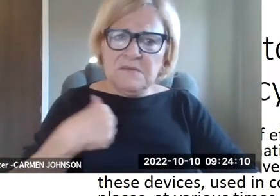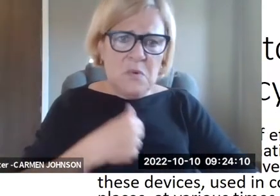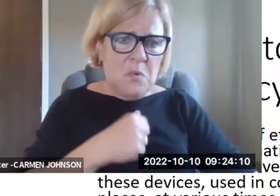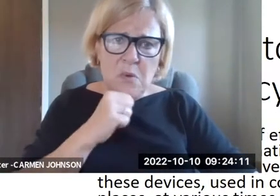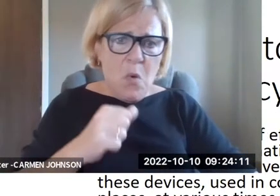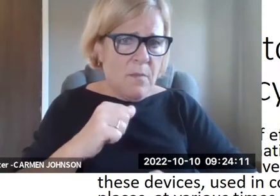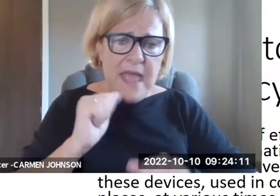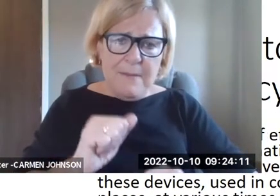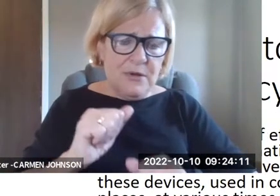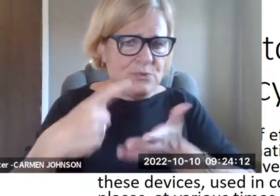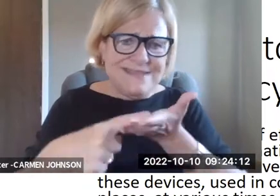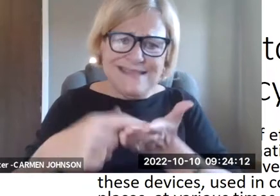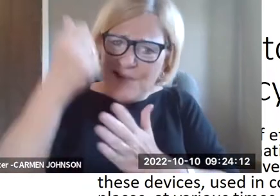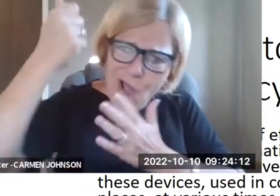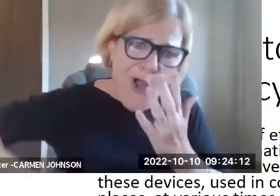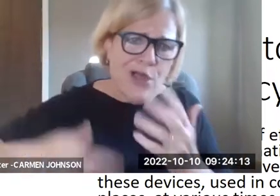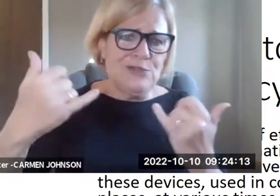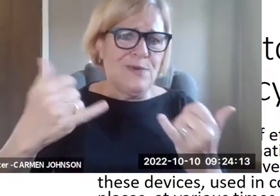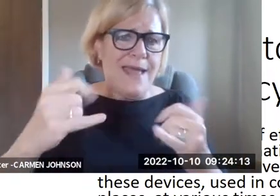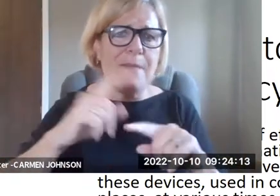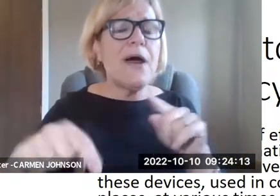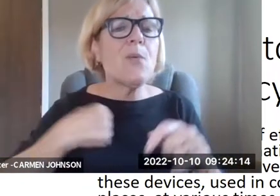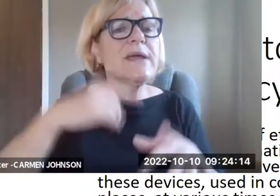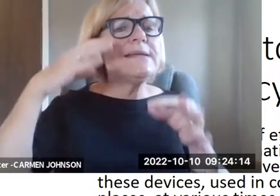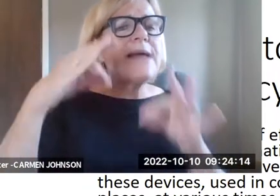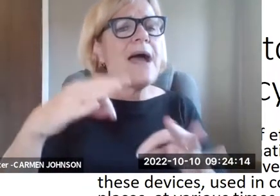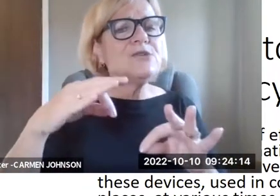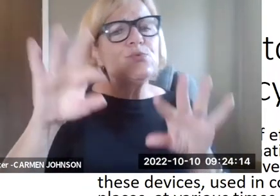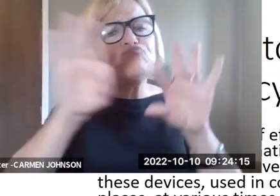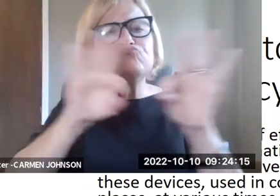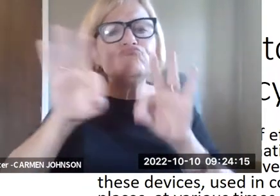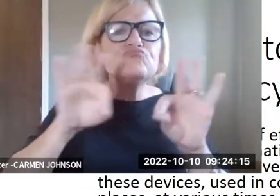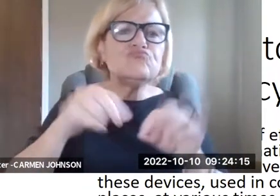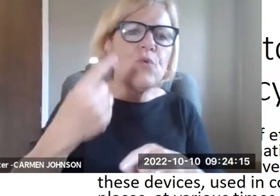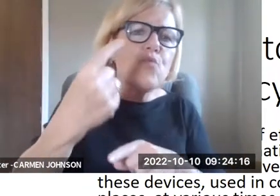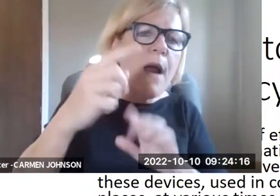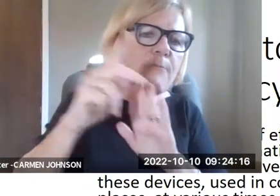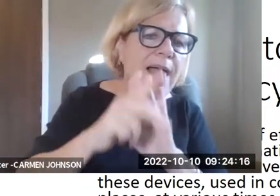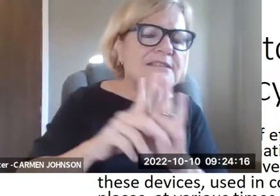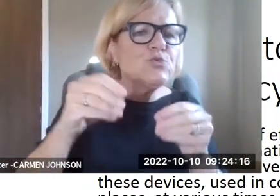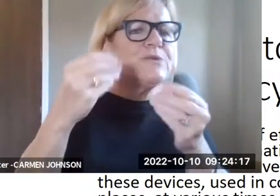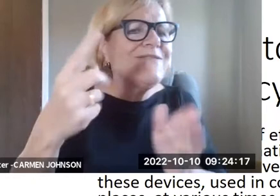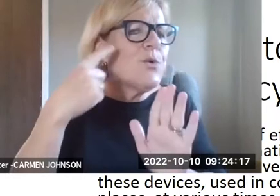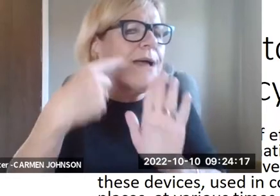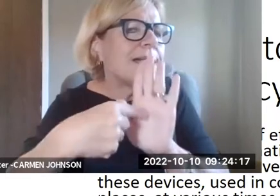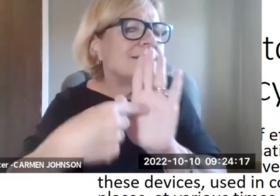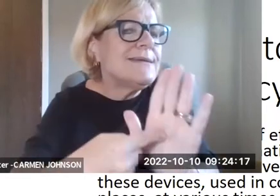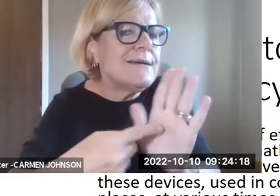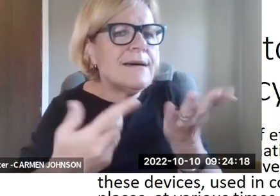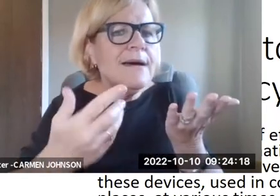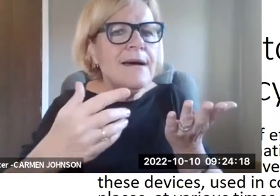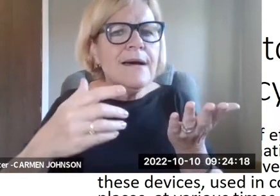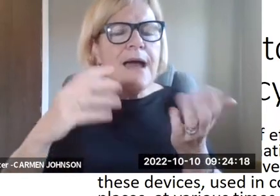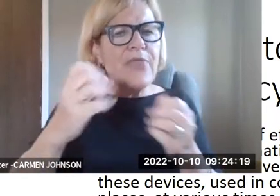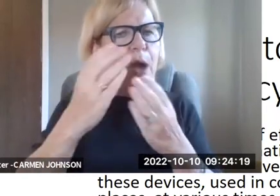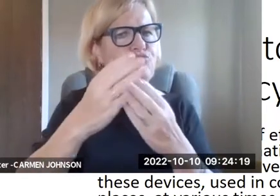keeping it up? Nope. There it is. So, uh, as I mentioned, we're not going to be able to get to everything today. So, um,